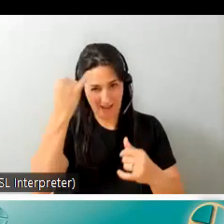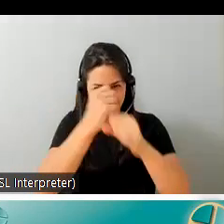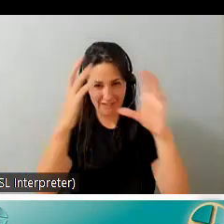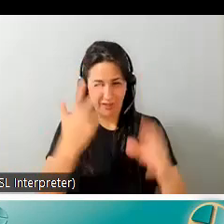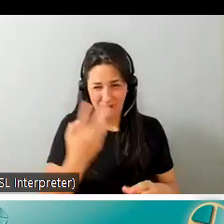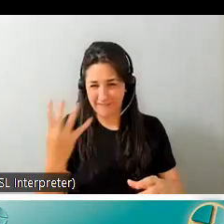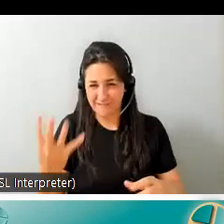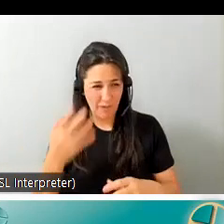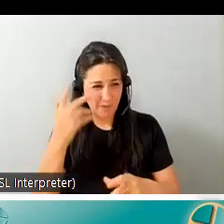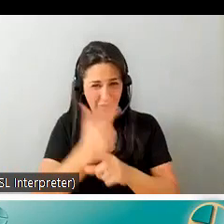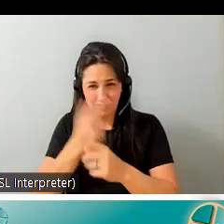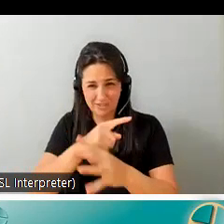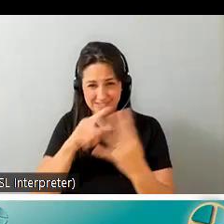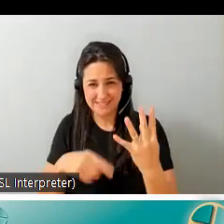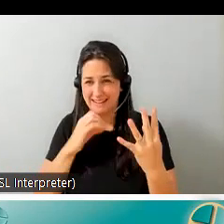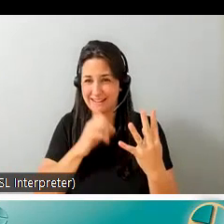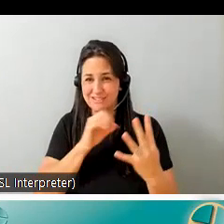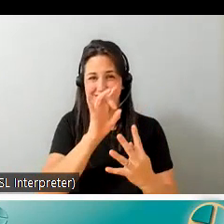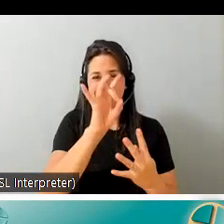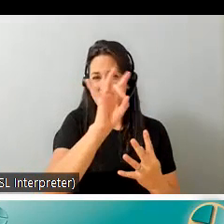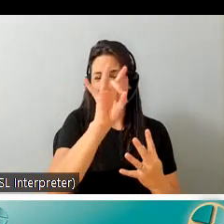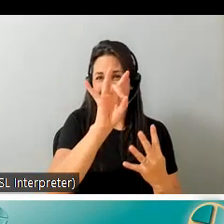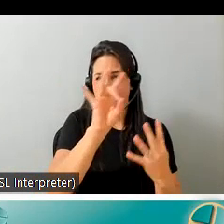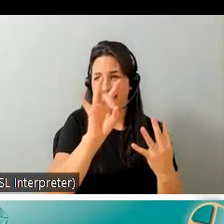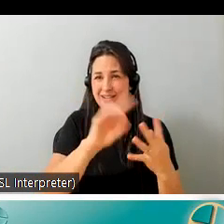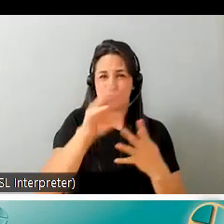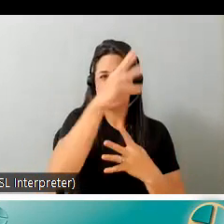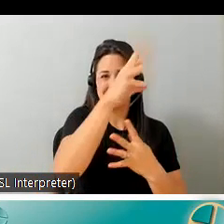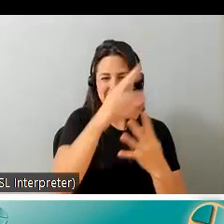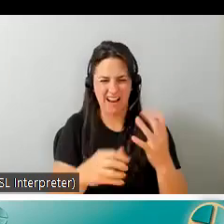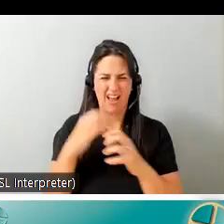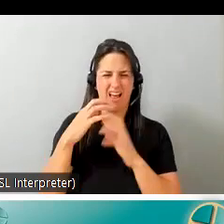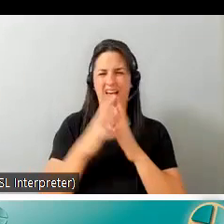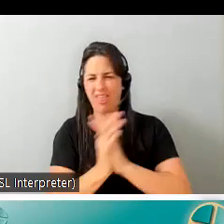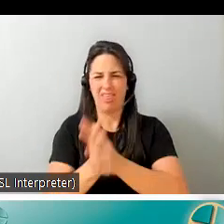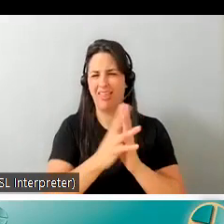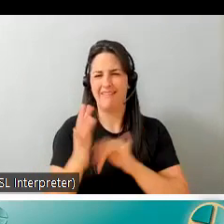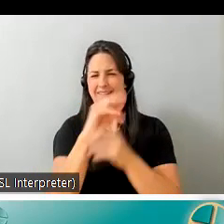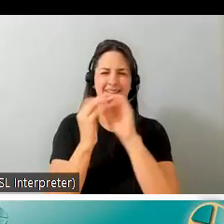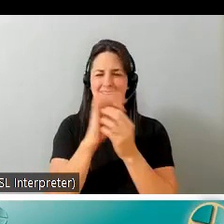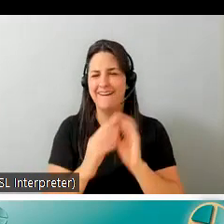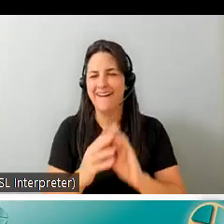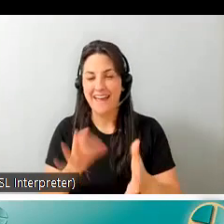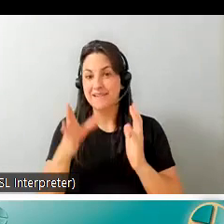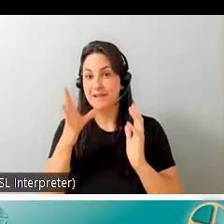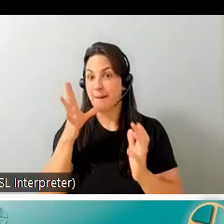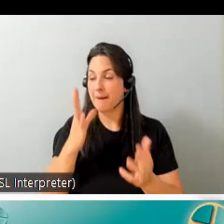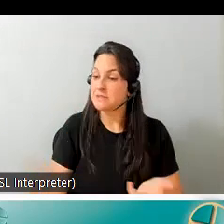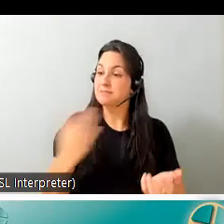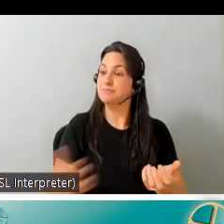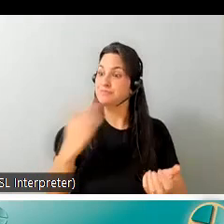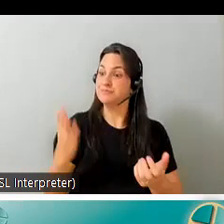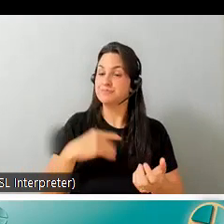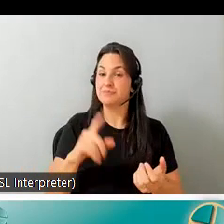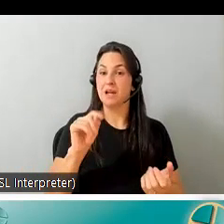aged i don't know eight to 16 and there was rough housing and everything and she would try to get them all over to the toboggan